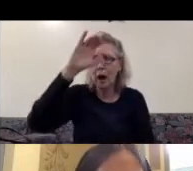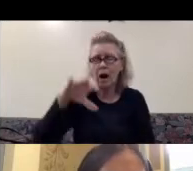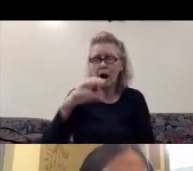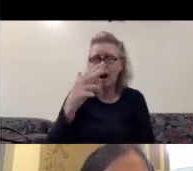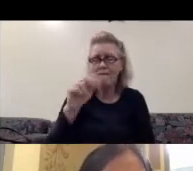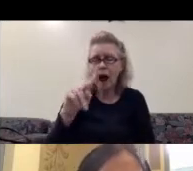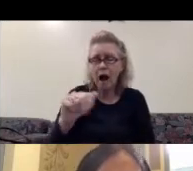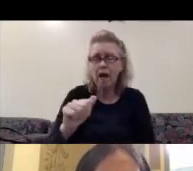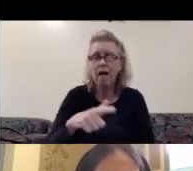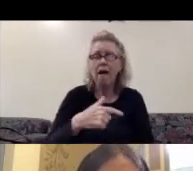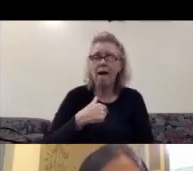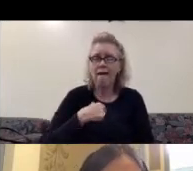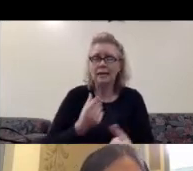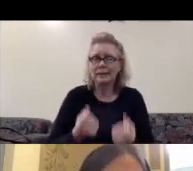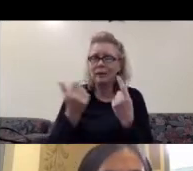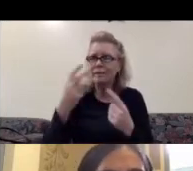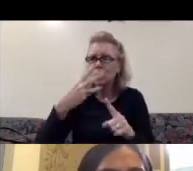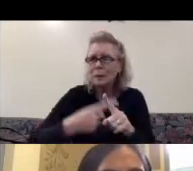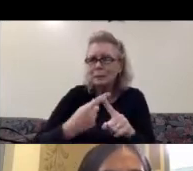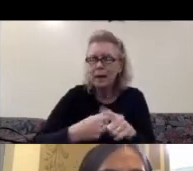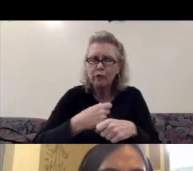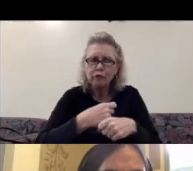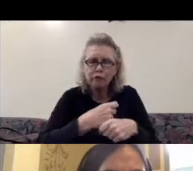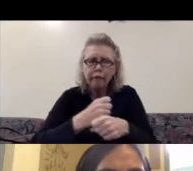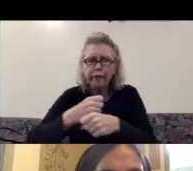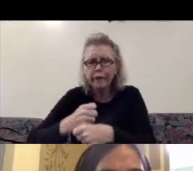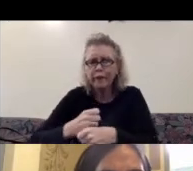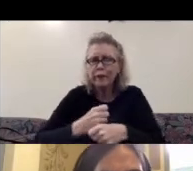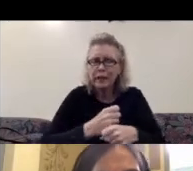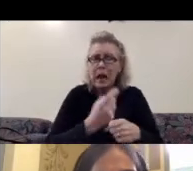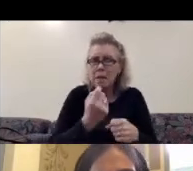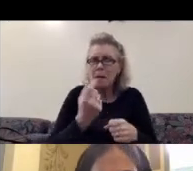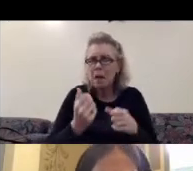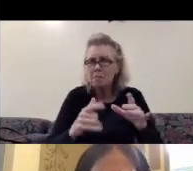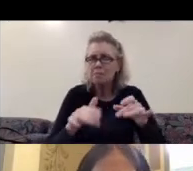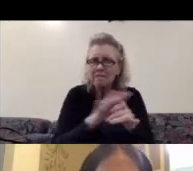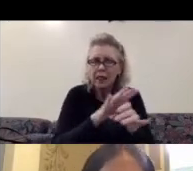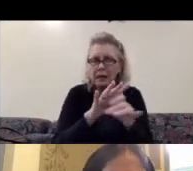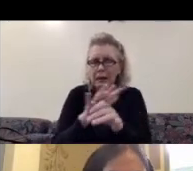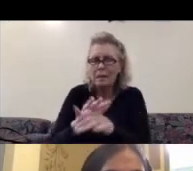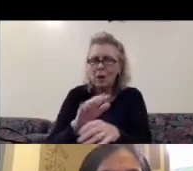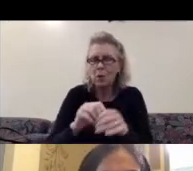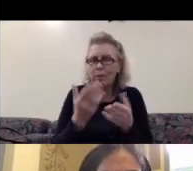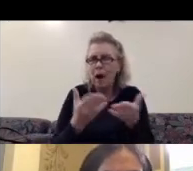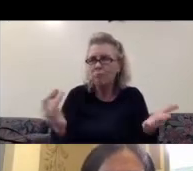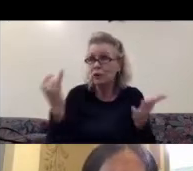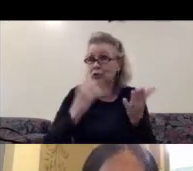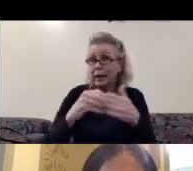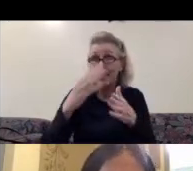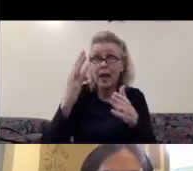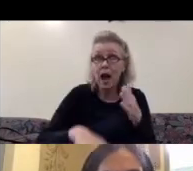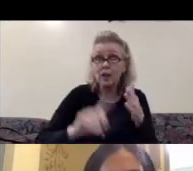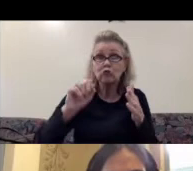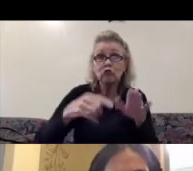in the place that little by little was filling up with objects and drawings. at the end, we just opened the door